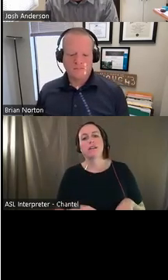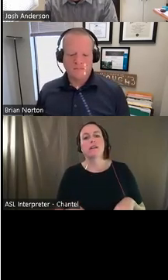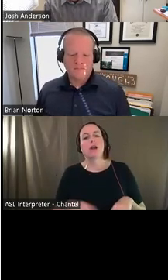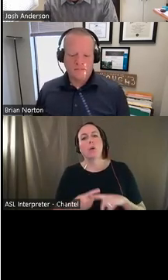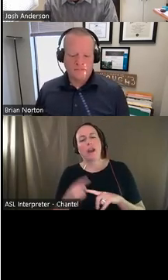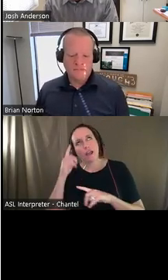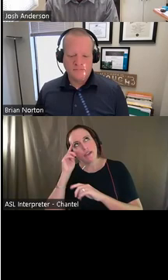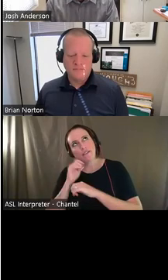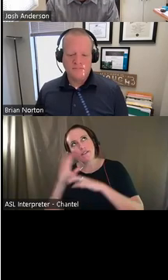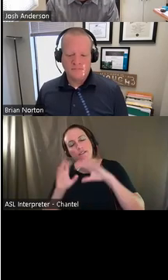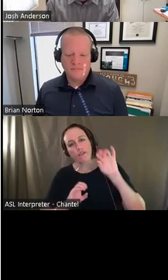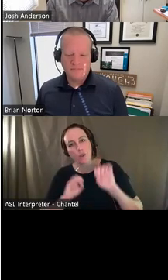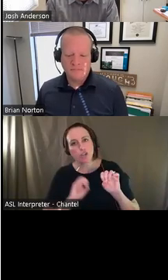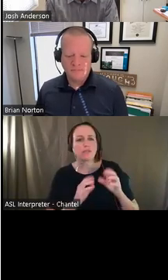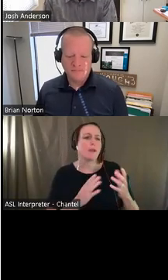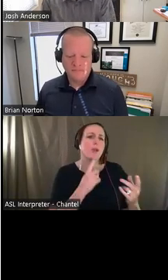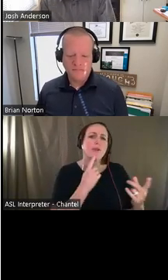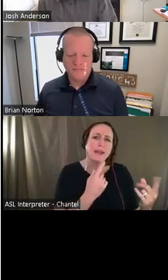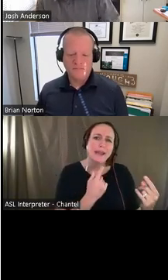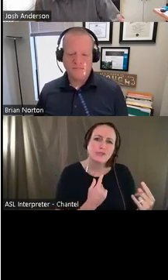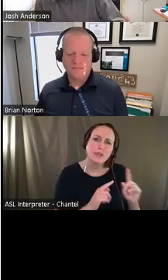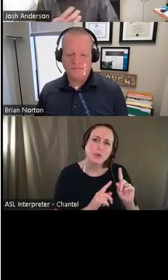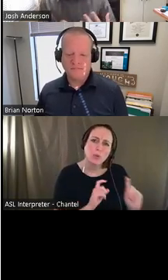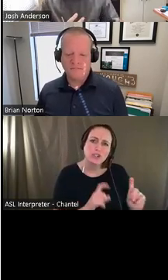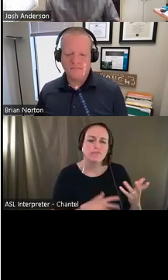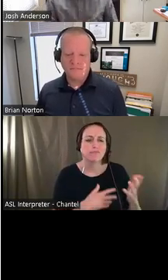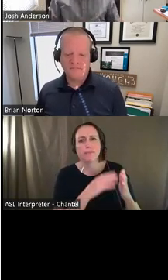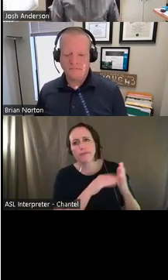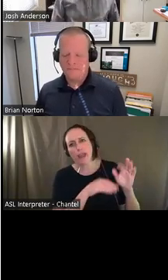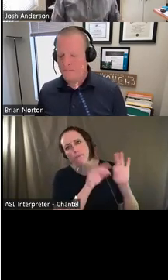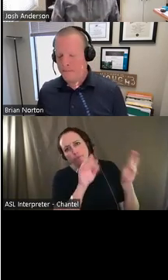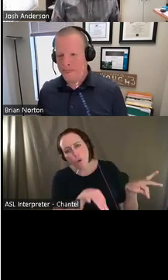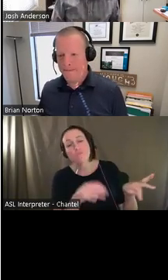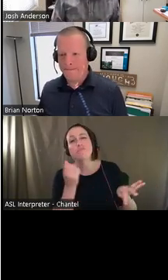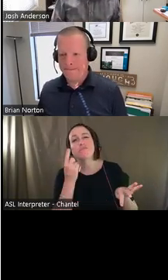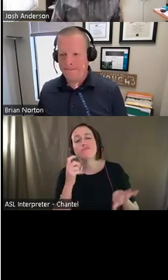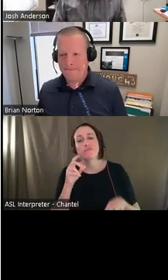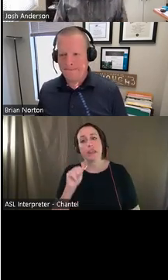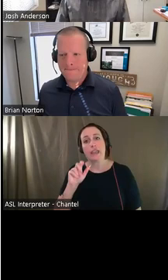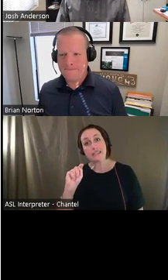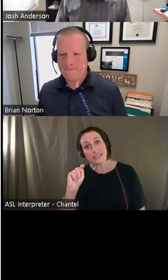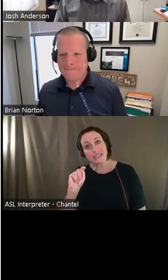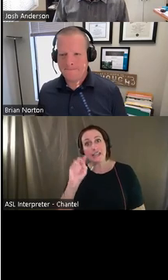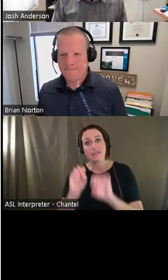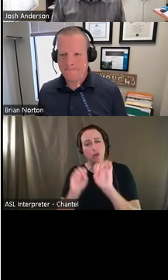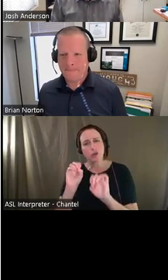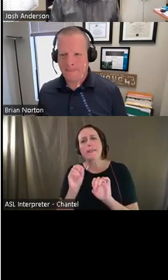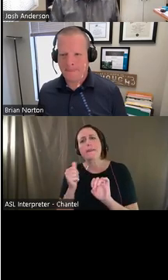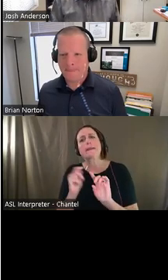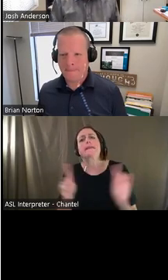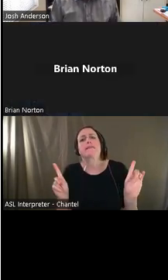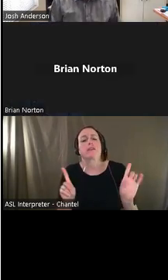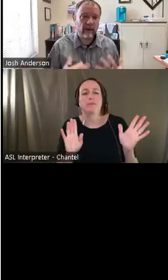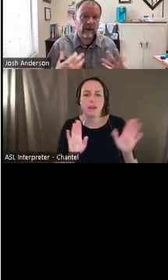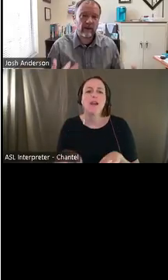questions. It's maybe filling out some forms with assistive technology and accommodations. It's a little bit different. Yes. There is of course,